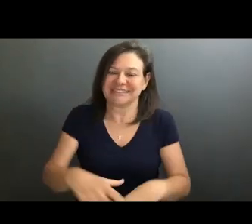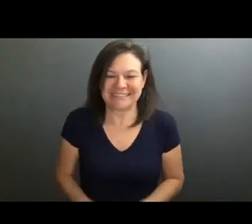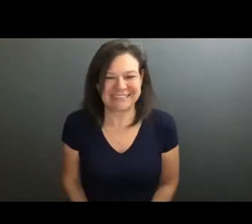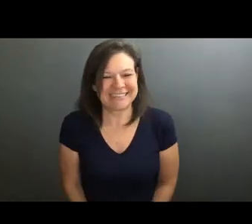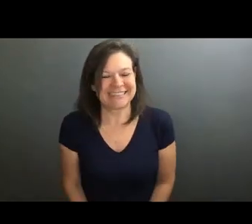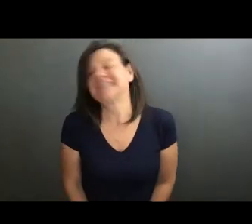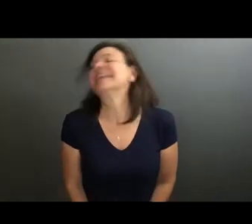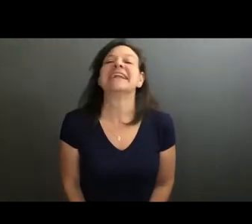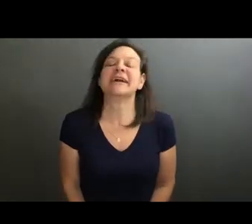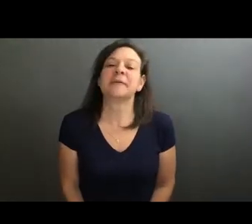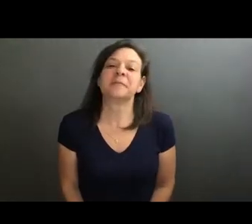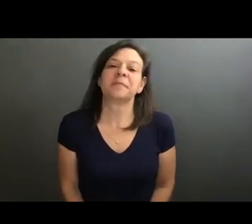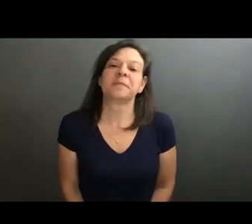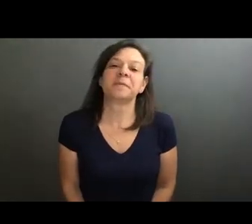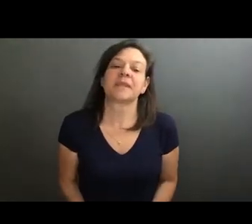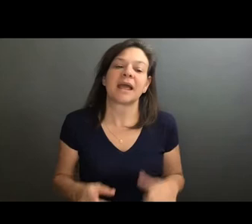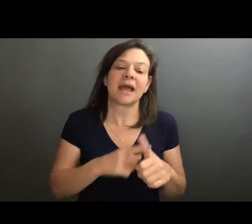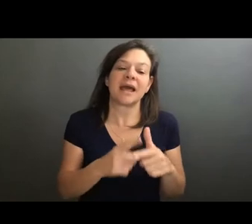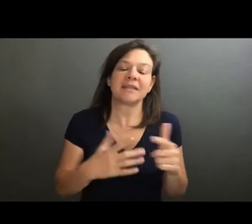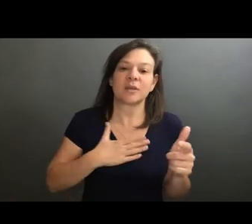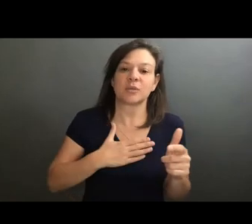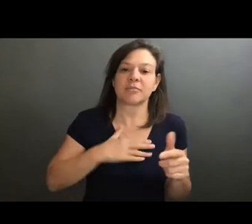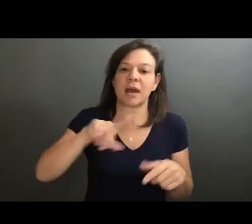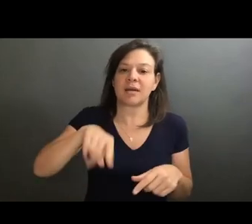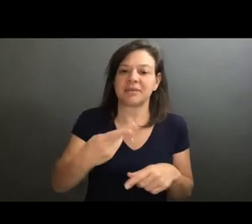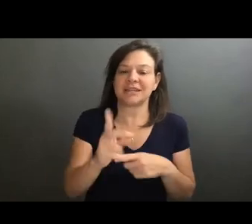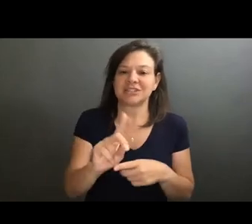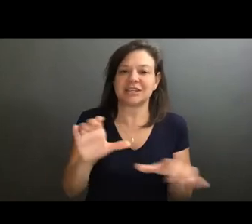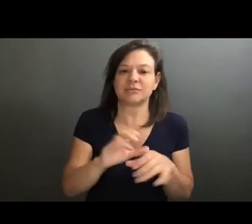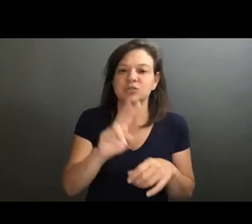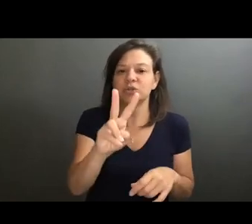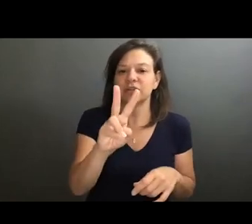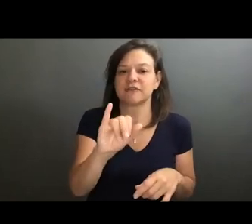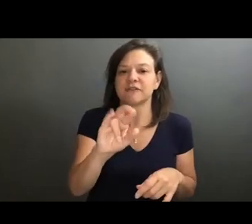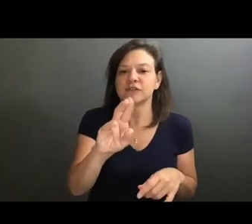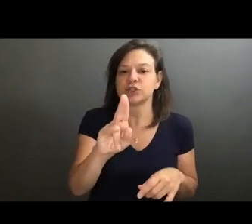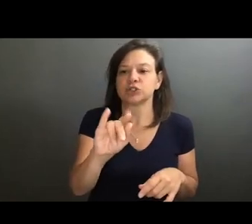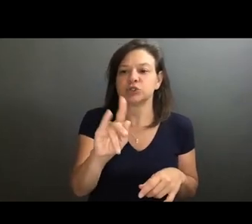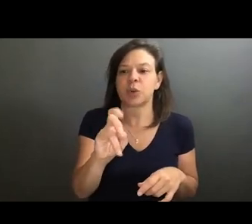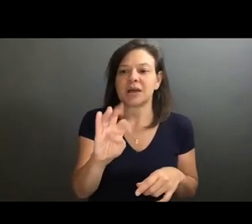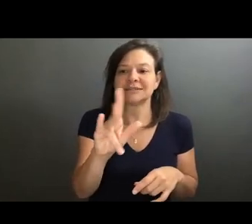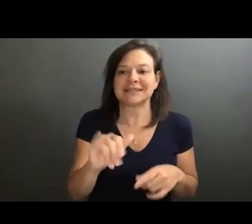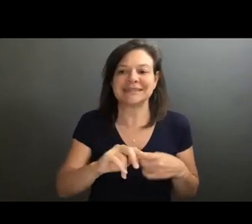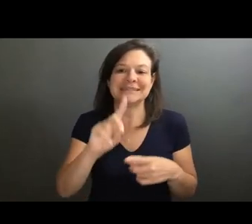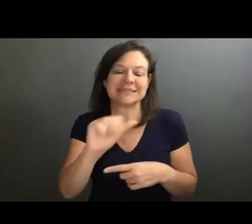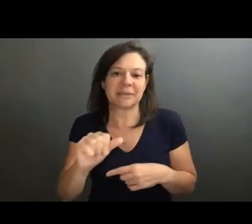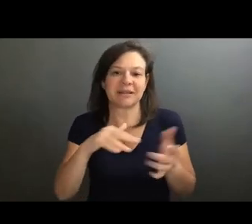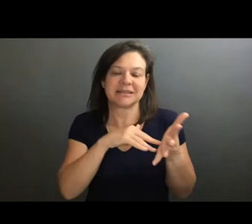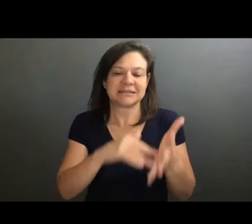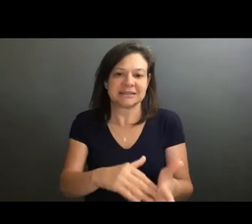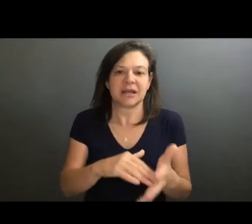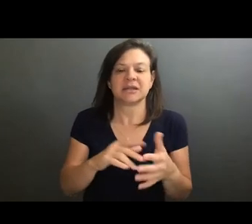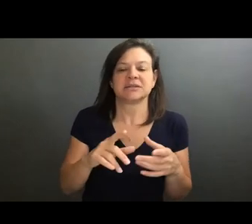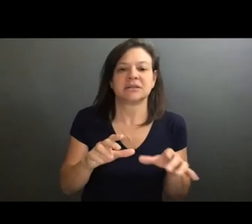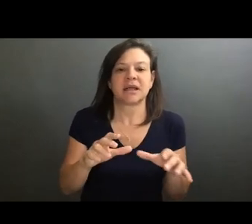And then I guess with my company, my doctorate, I'm doing like virtuosity and disability studies. So I'll be producing a new work